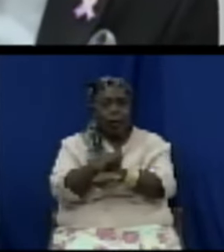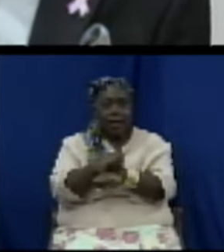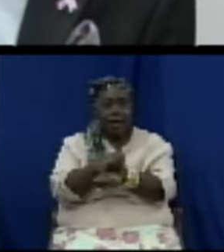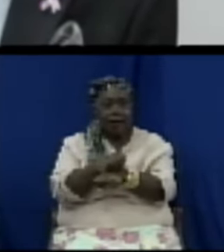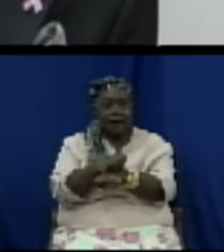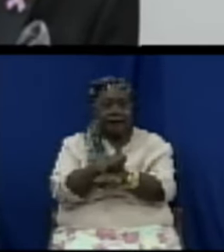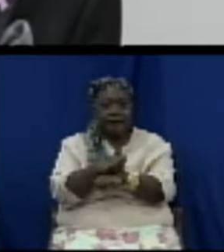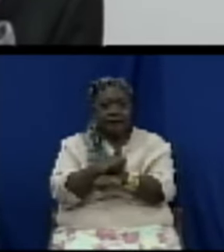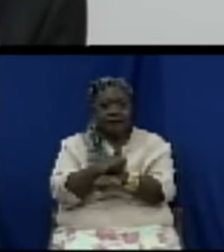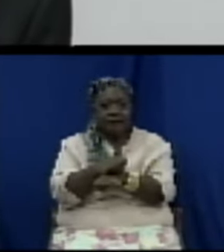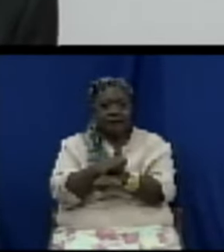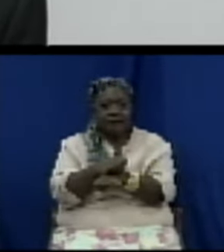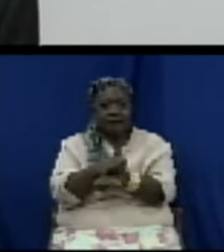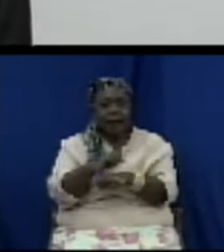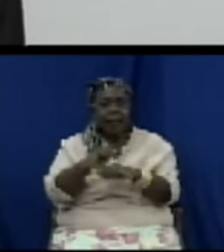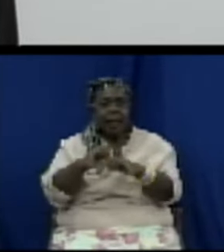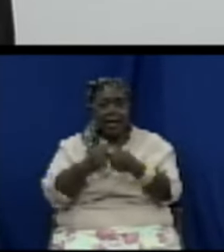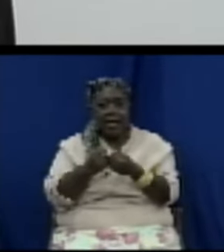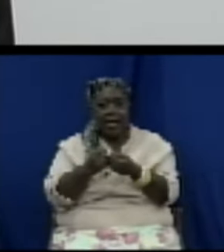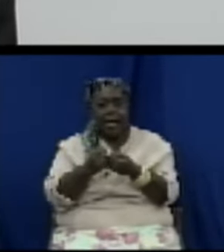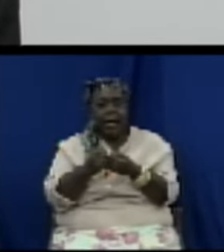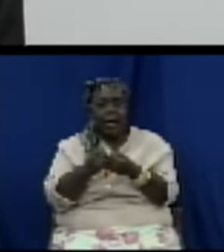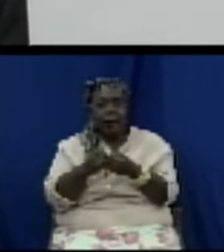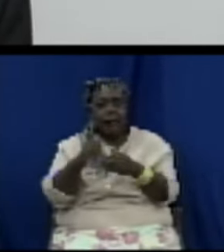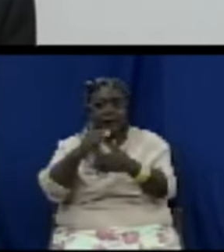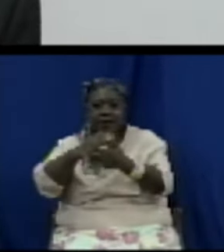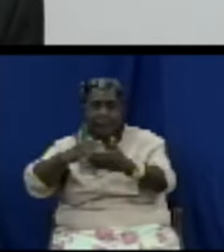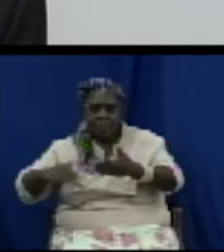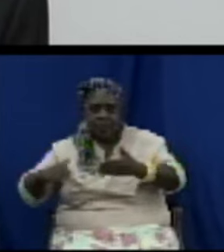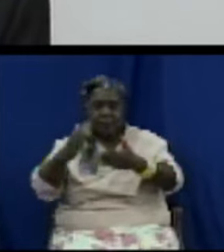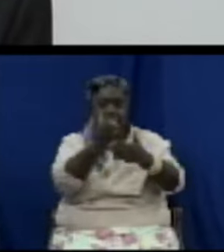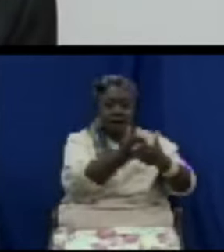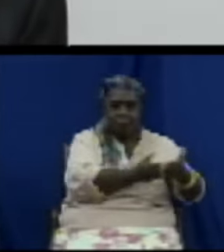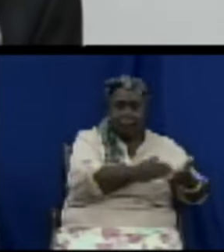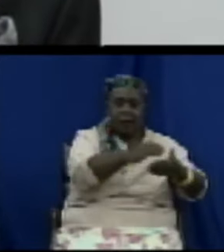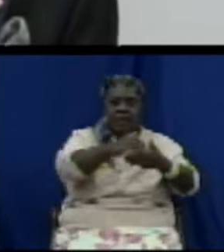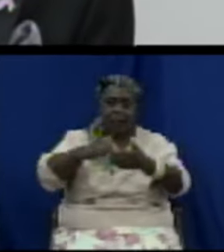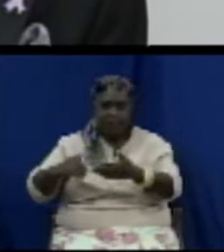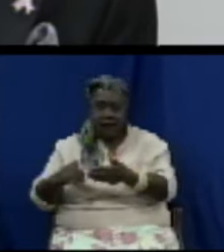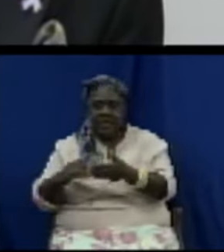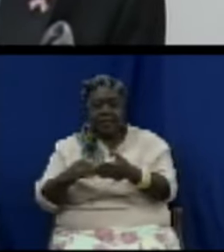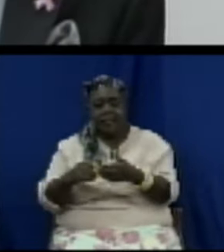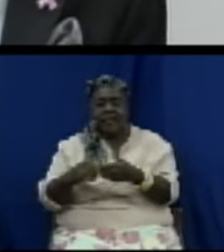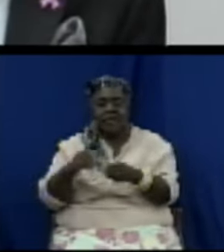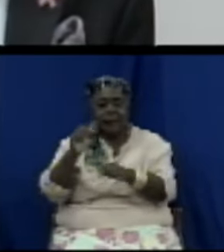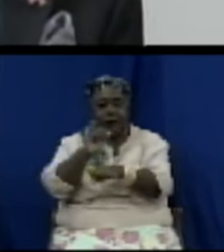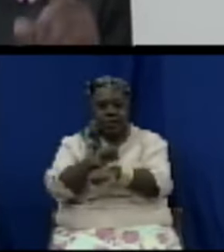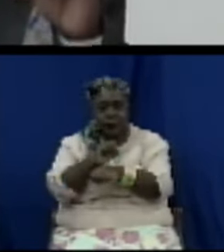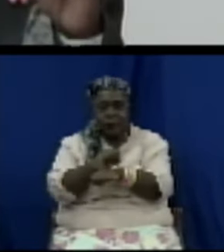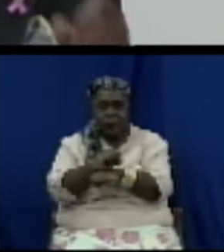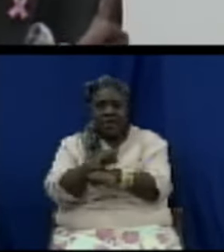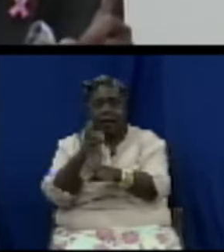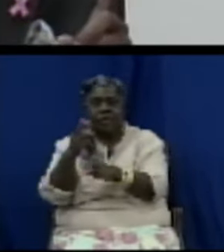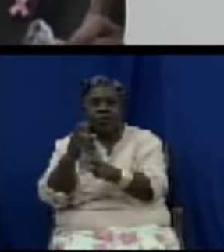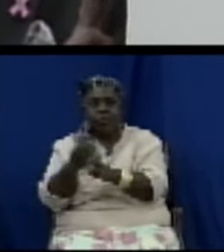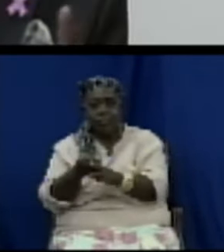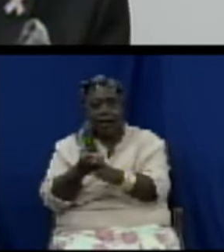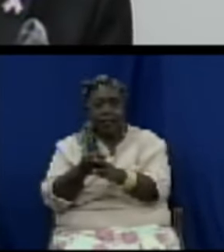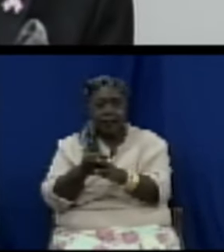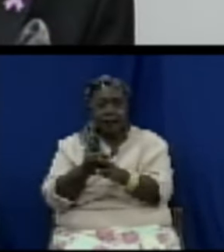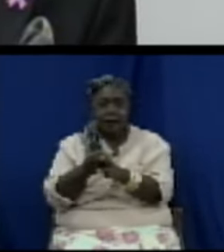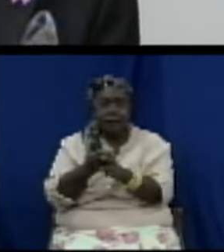should be structured in order to function as a quasi court